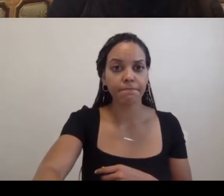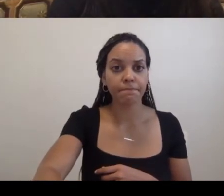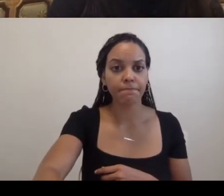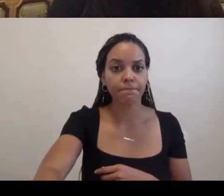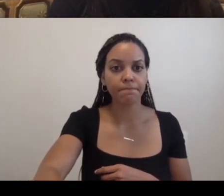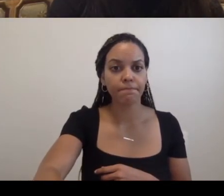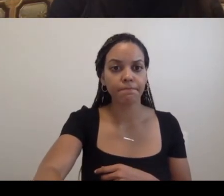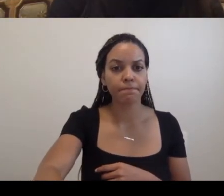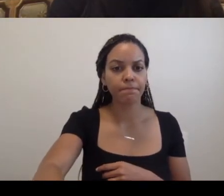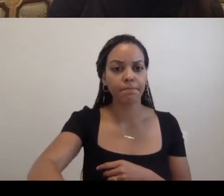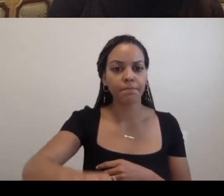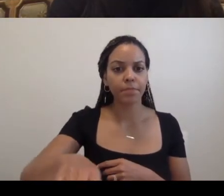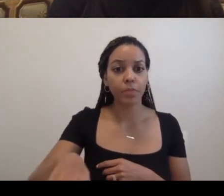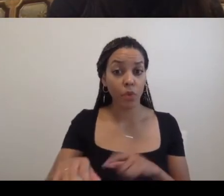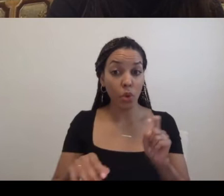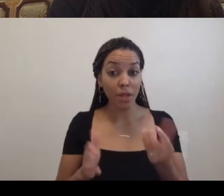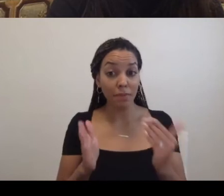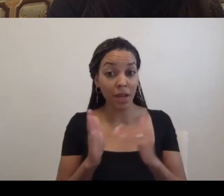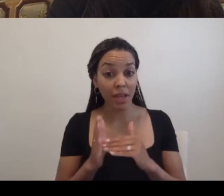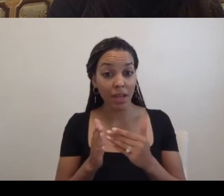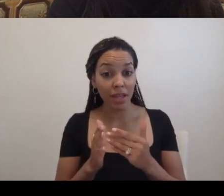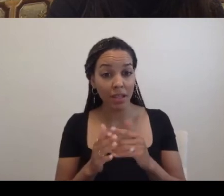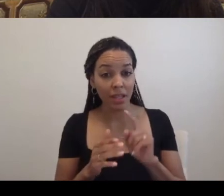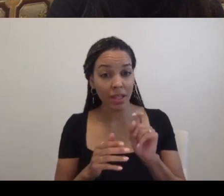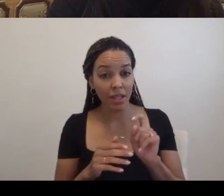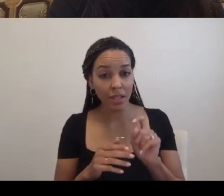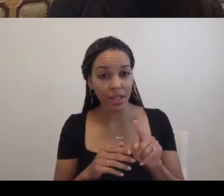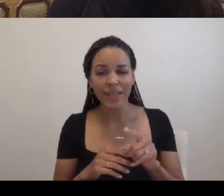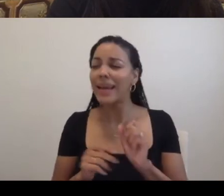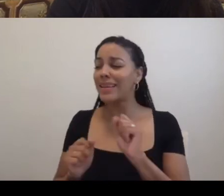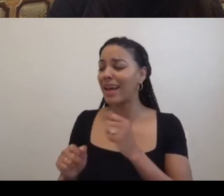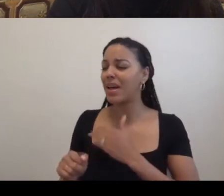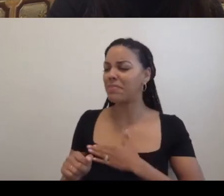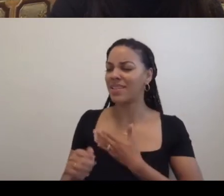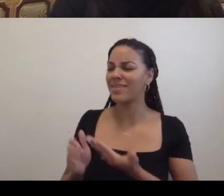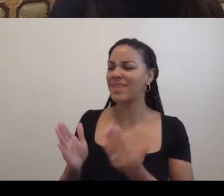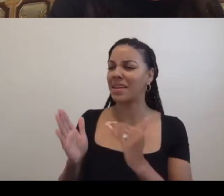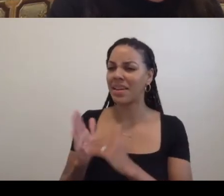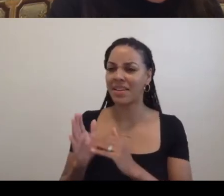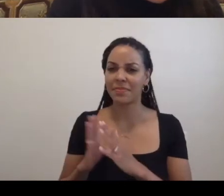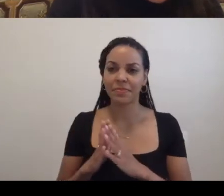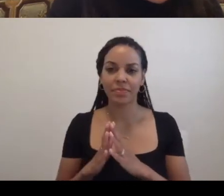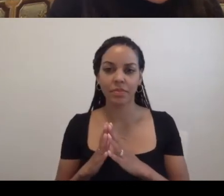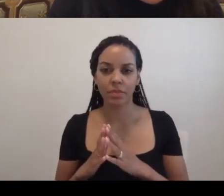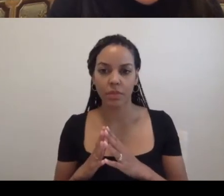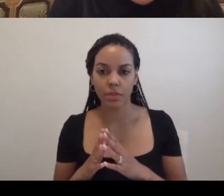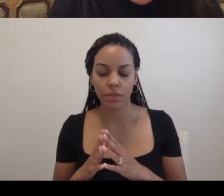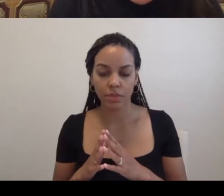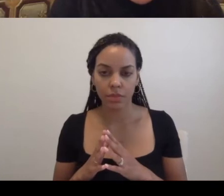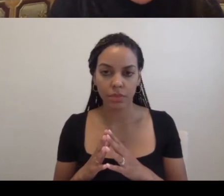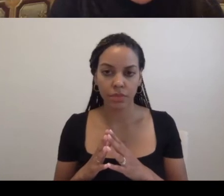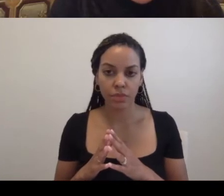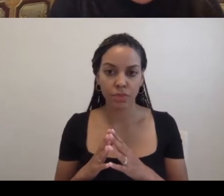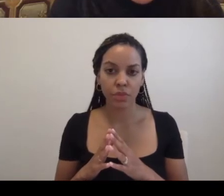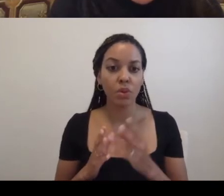Do you need me to repeat that? Yeah. We can repeat the whole thing. Yeah. So to some, for